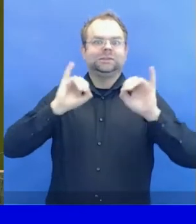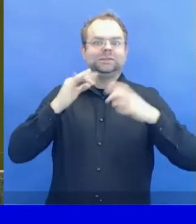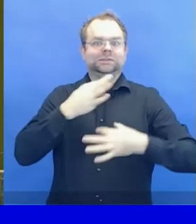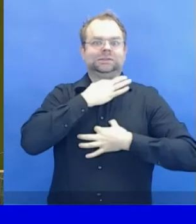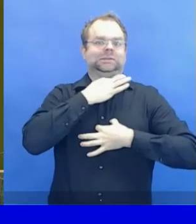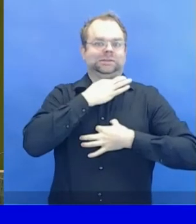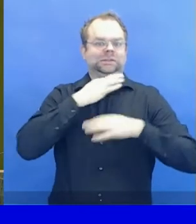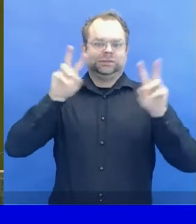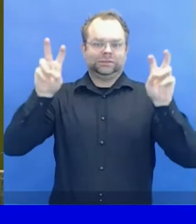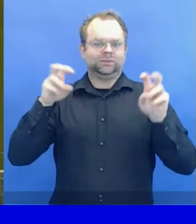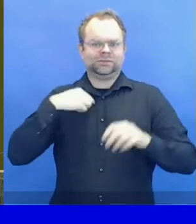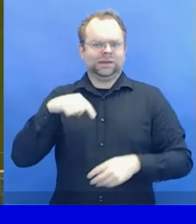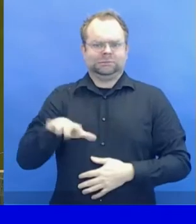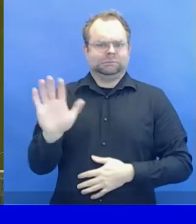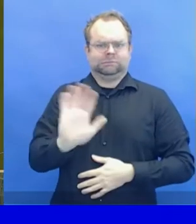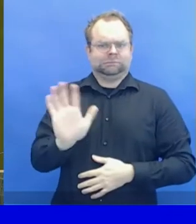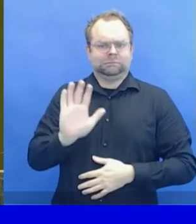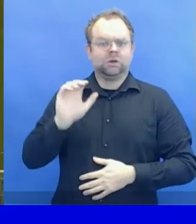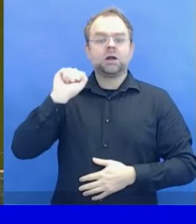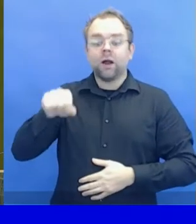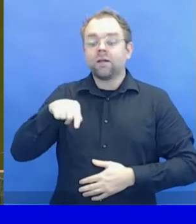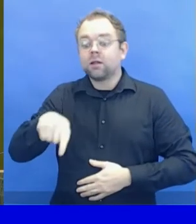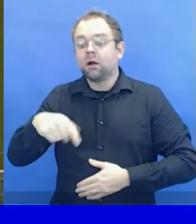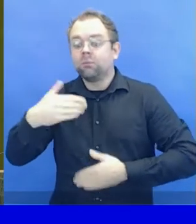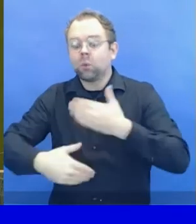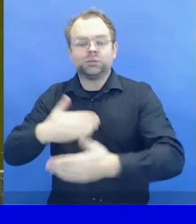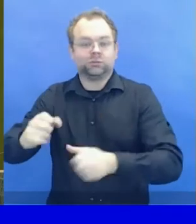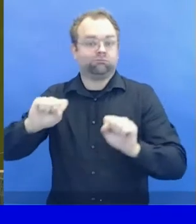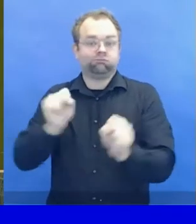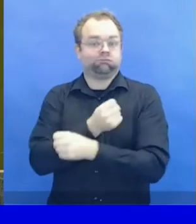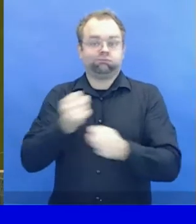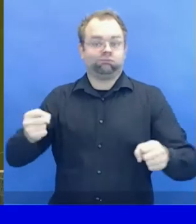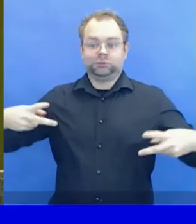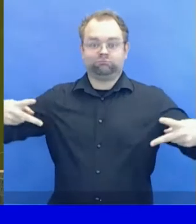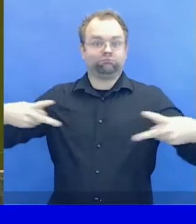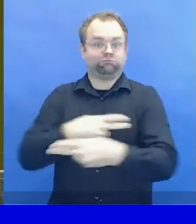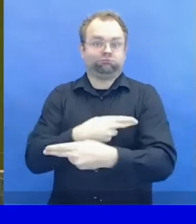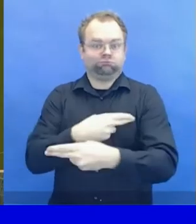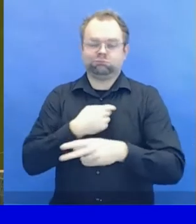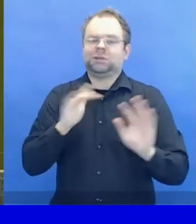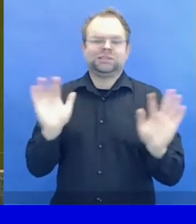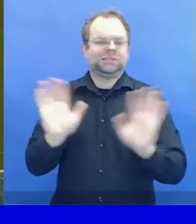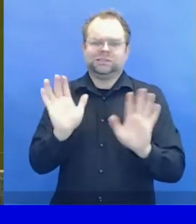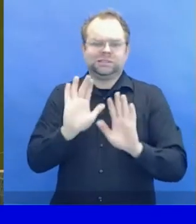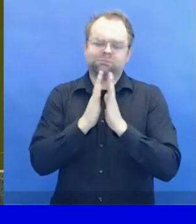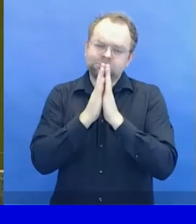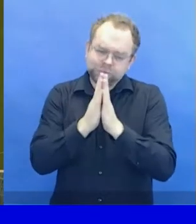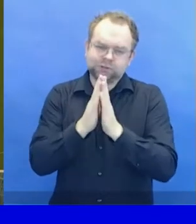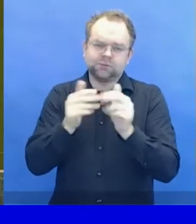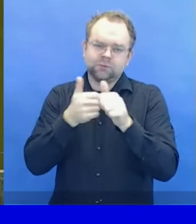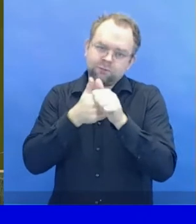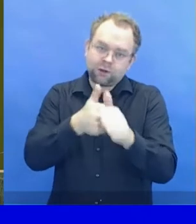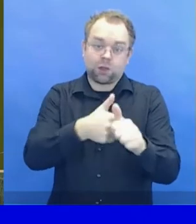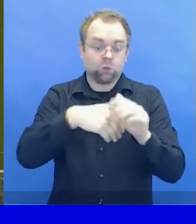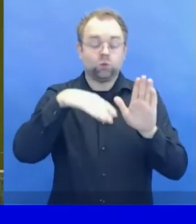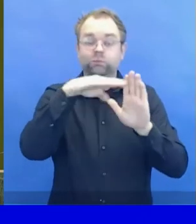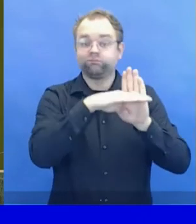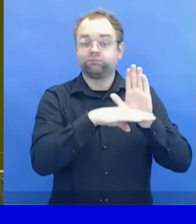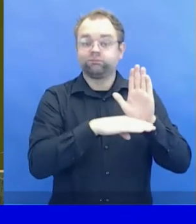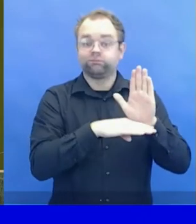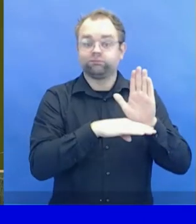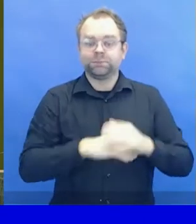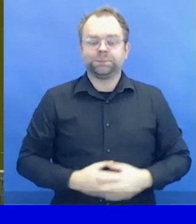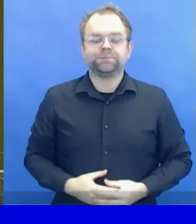With the assistance of the occupational safety and health representatives, I will oversee the implementation of such